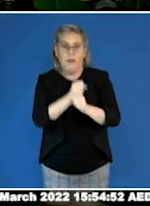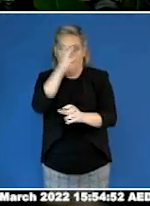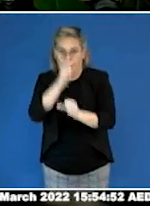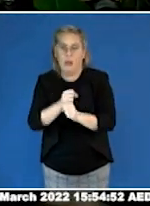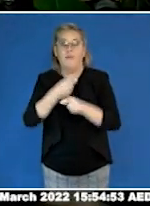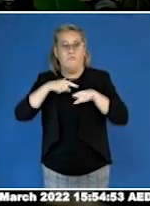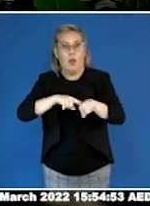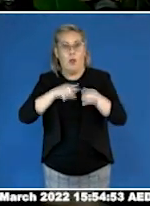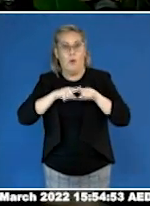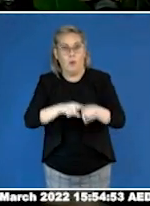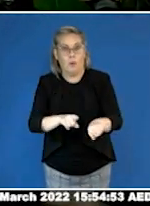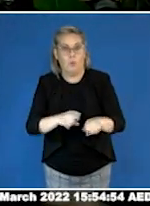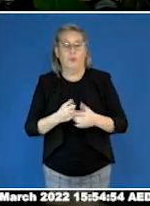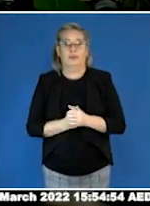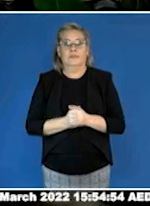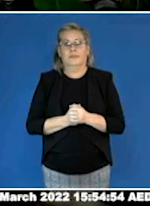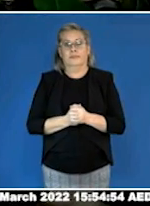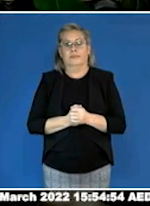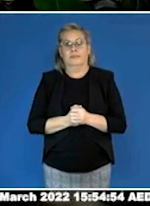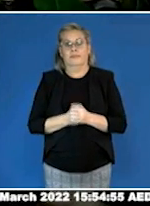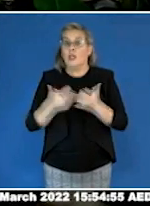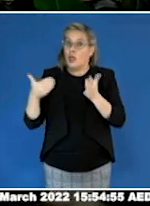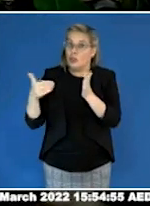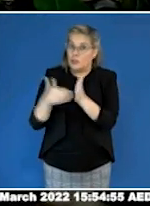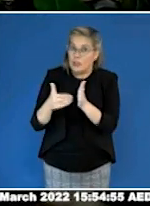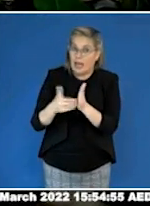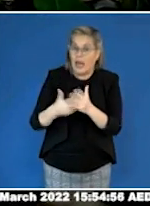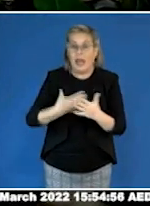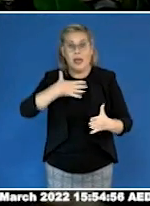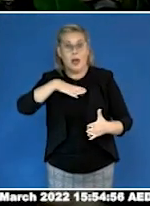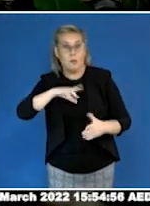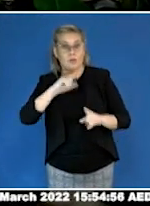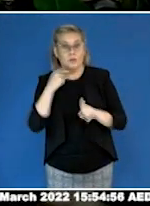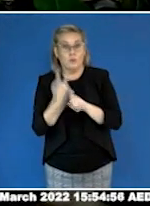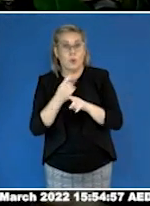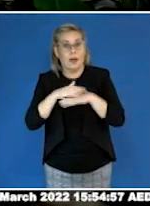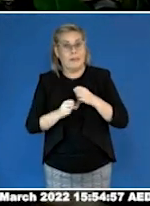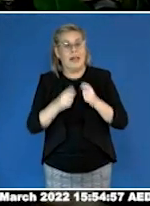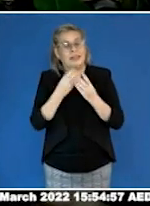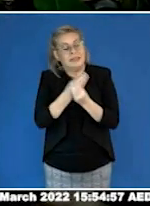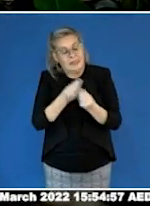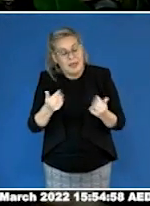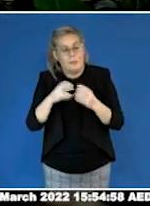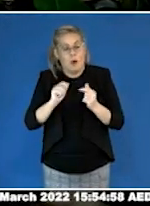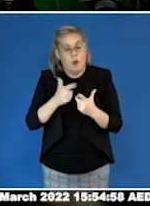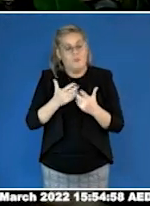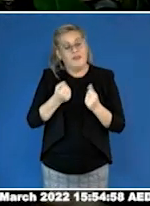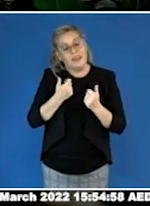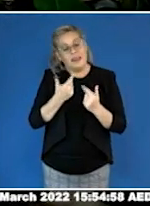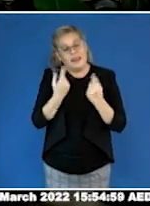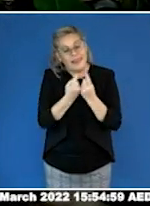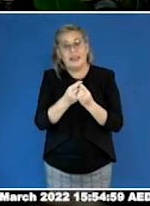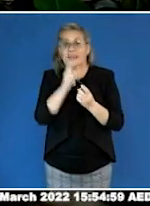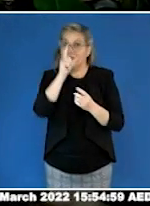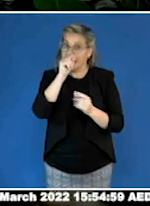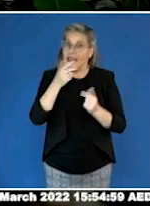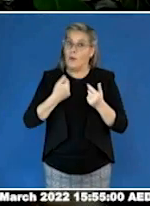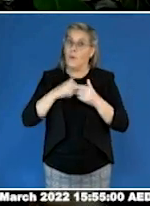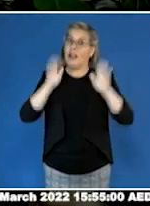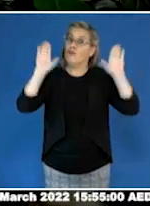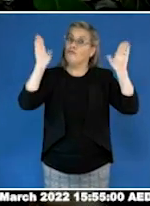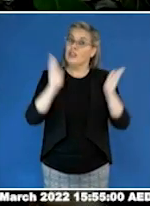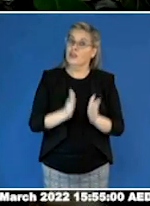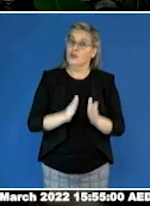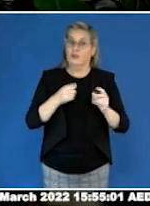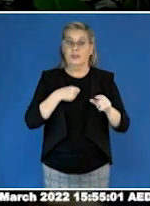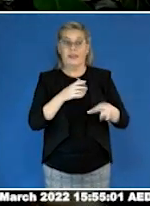But today, we will talk about some of the protective measures, we think will help reduce our community's vulnerability to experiencing